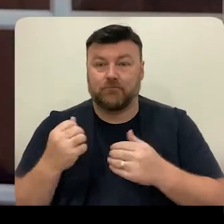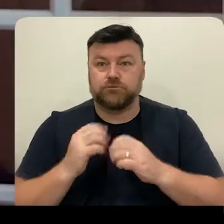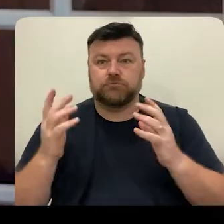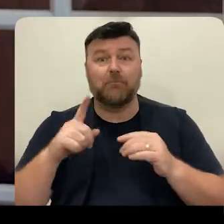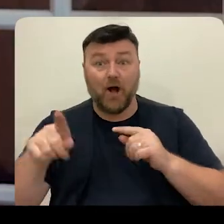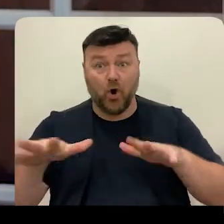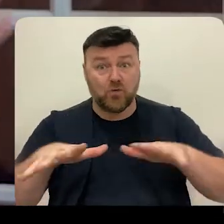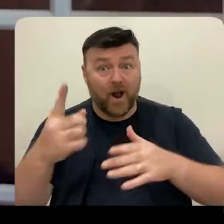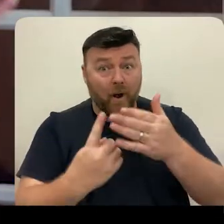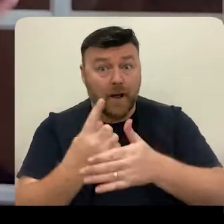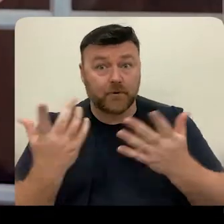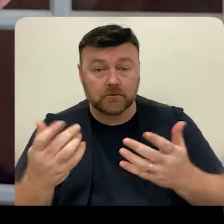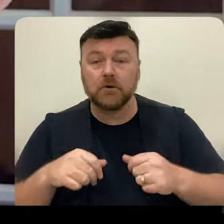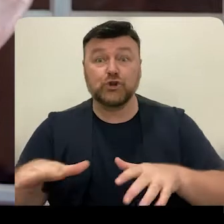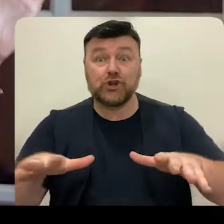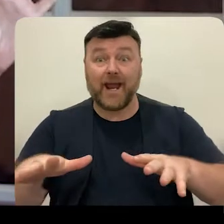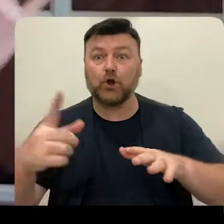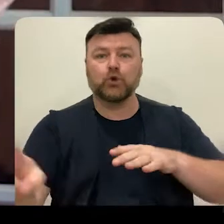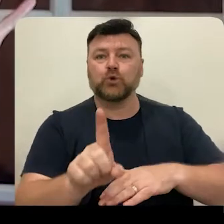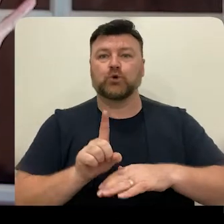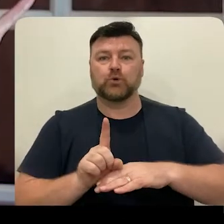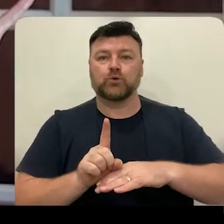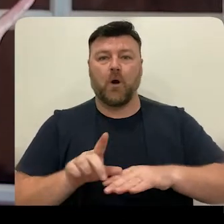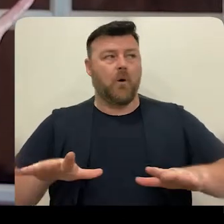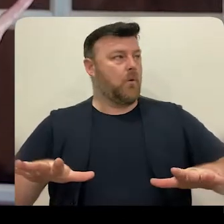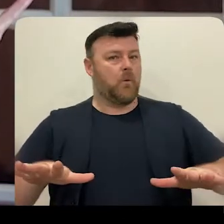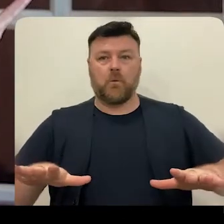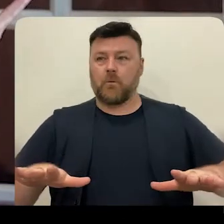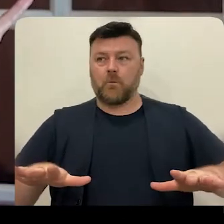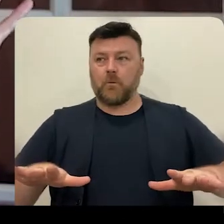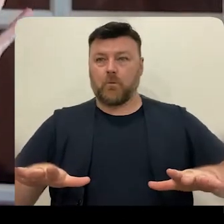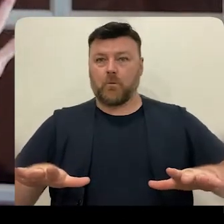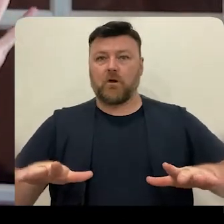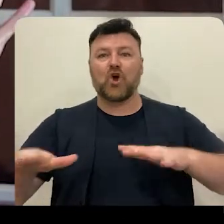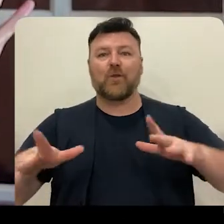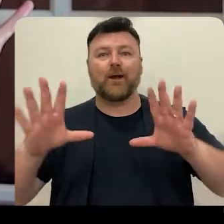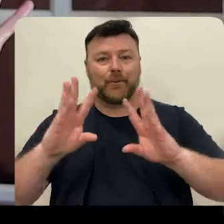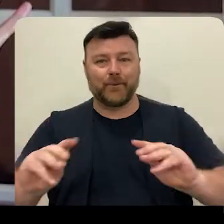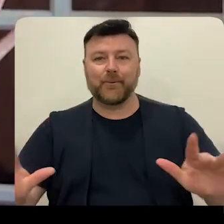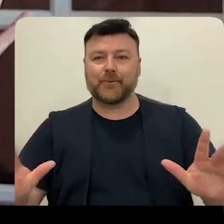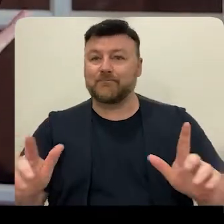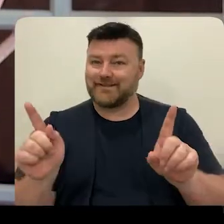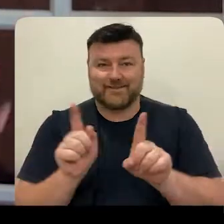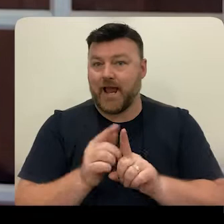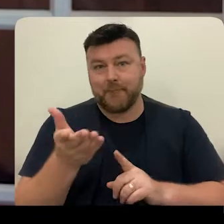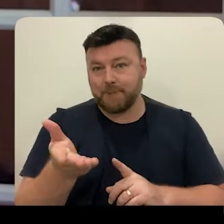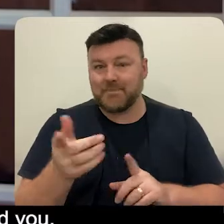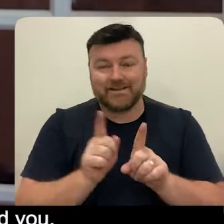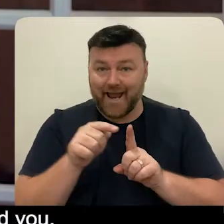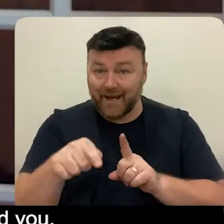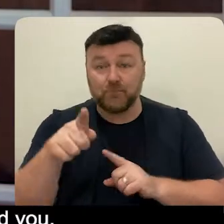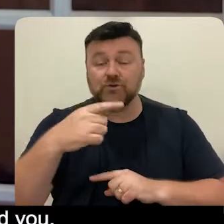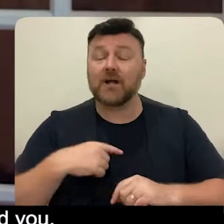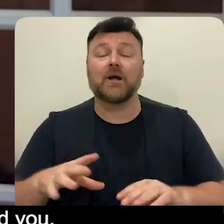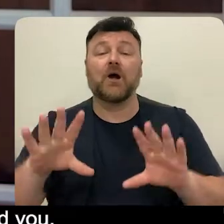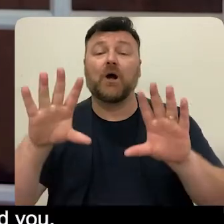a little earthquake. What does an earthquake do? It shakes. You just find a safe place. Stand. It passes. We're okay. So